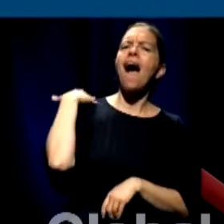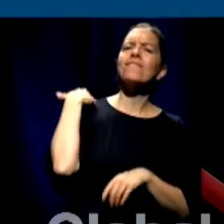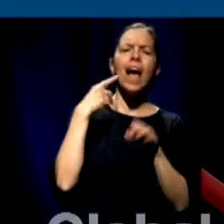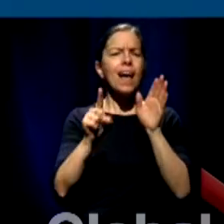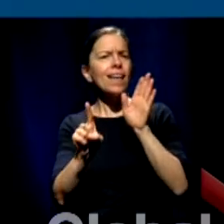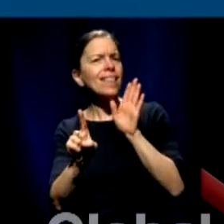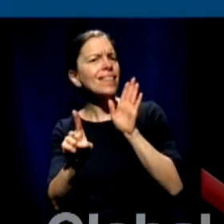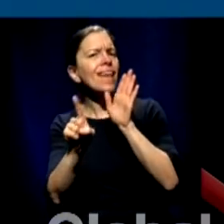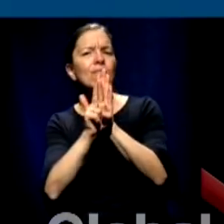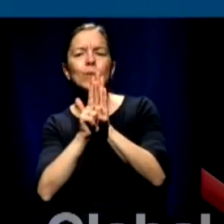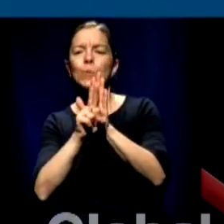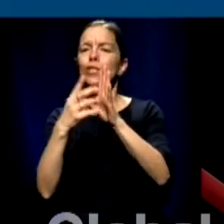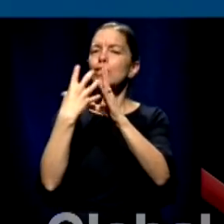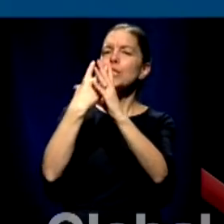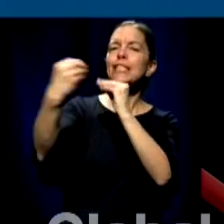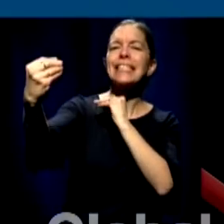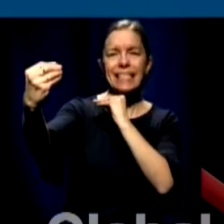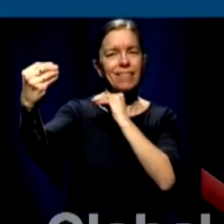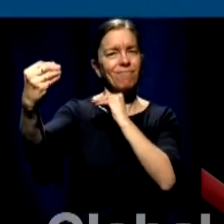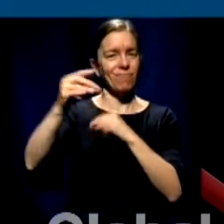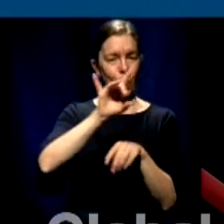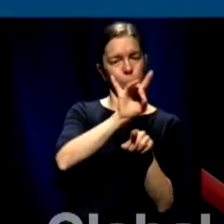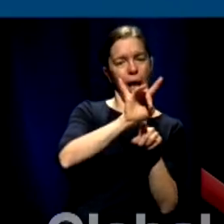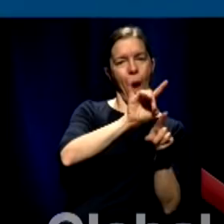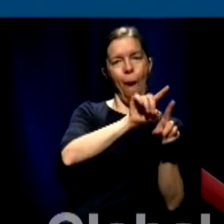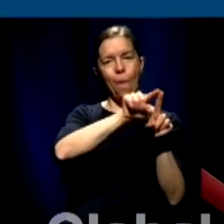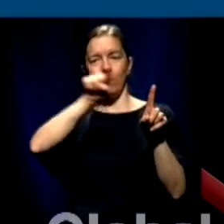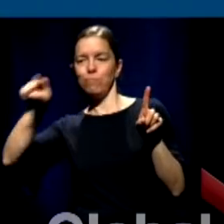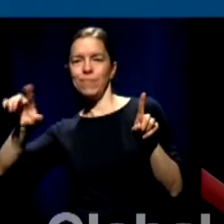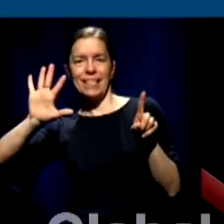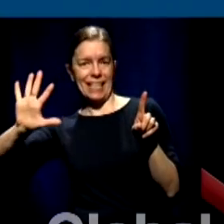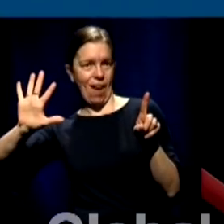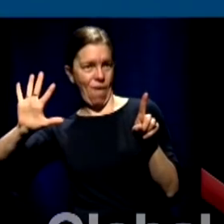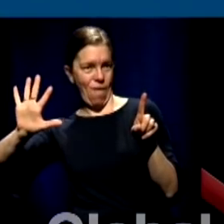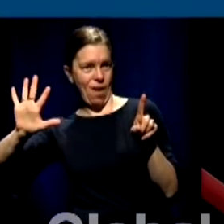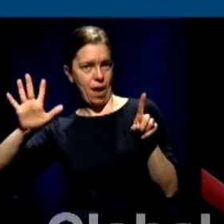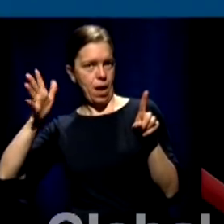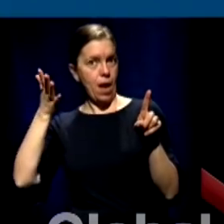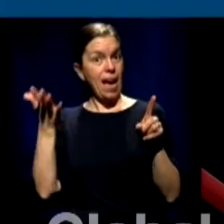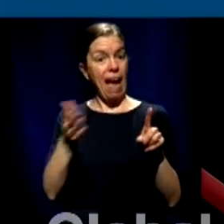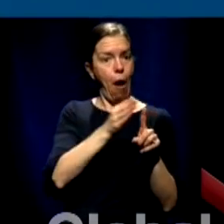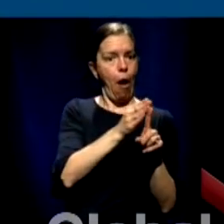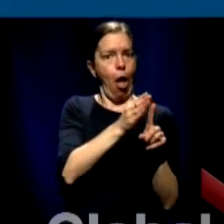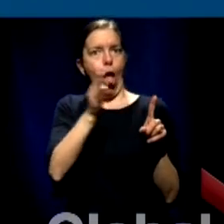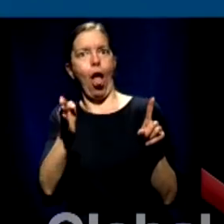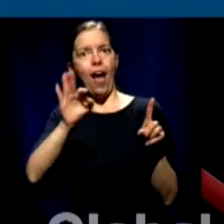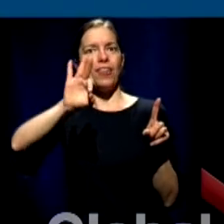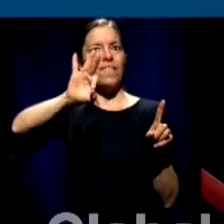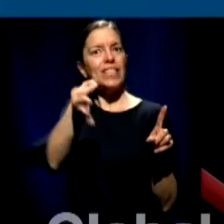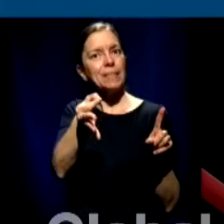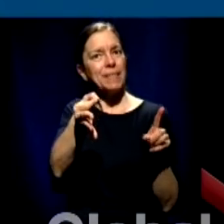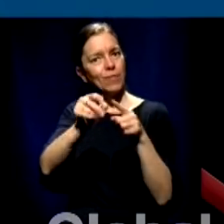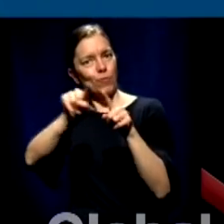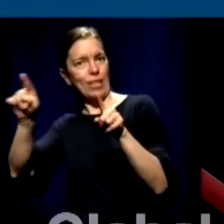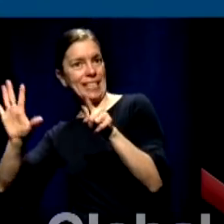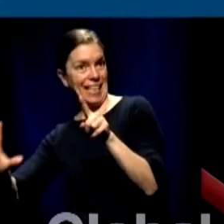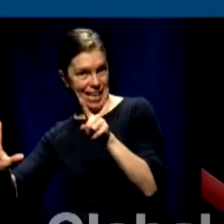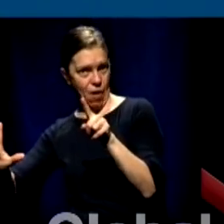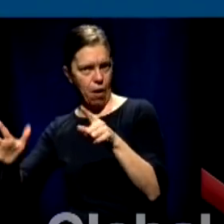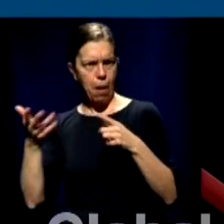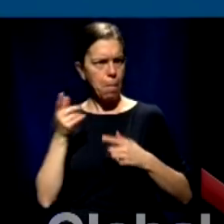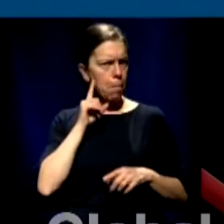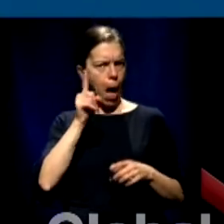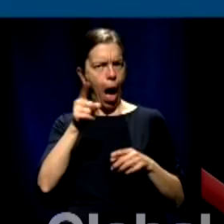curfew from 8 p.m. to 9 30 p.m. we saw a very significant increase of gatherings in